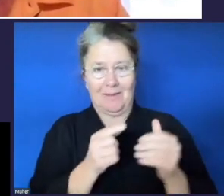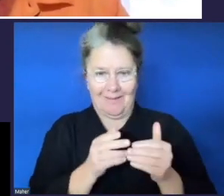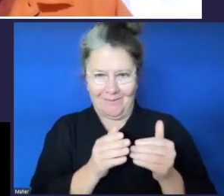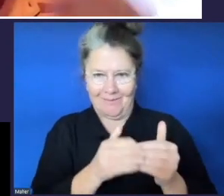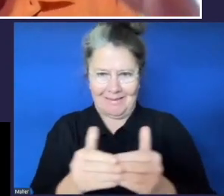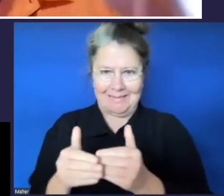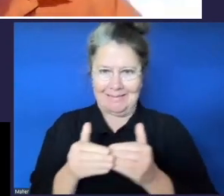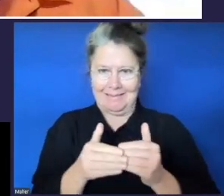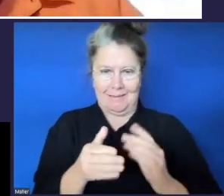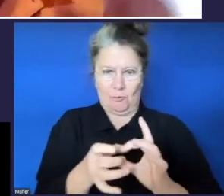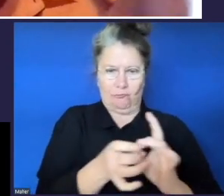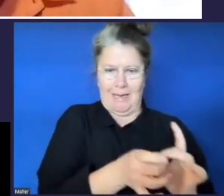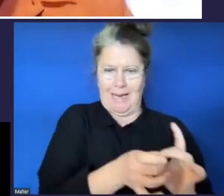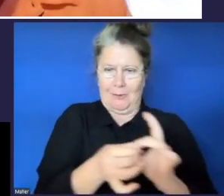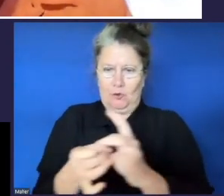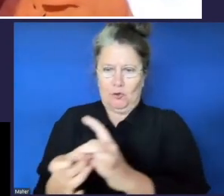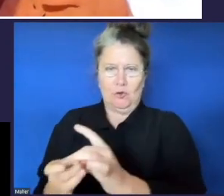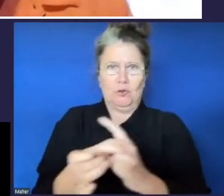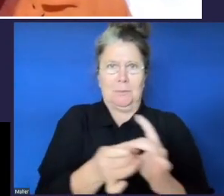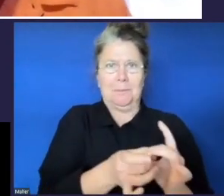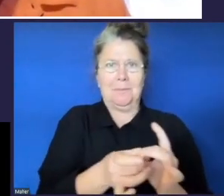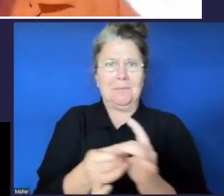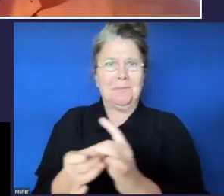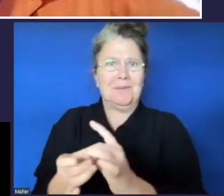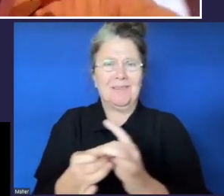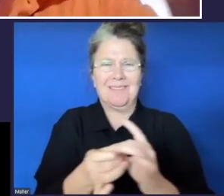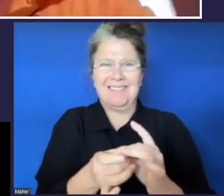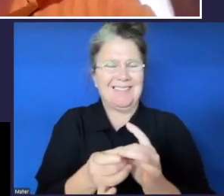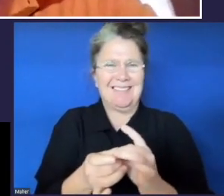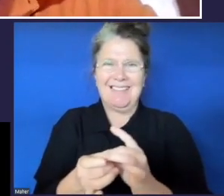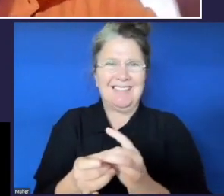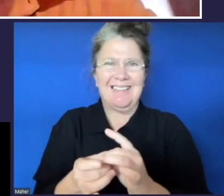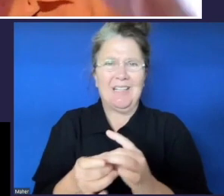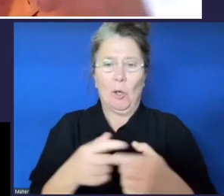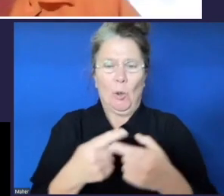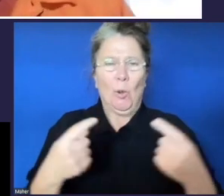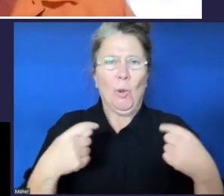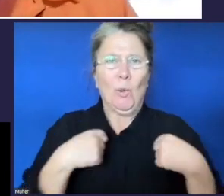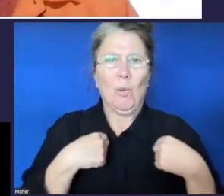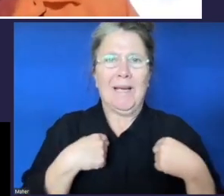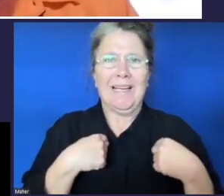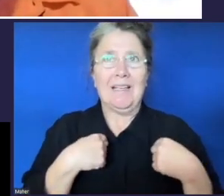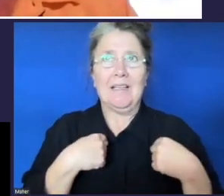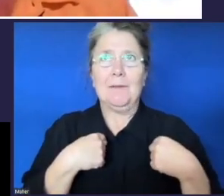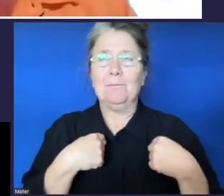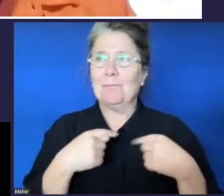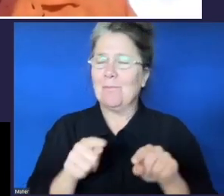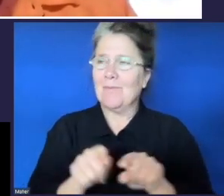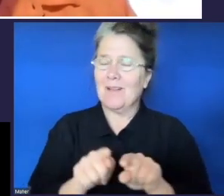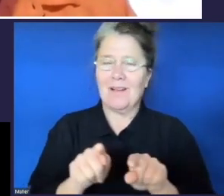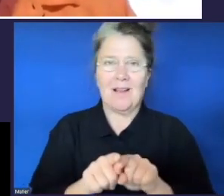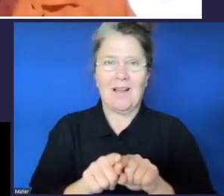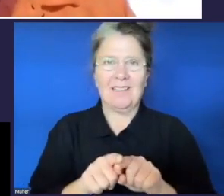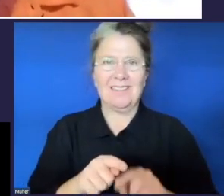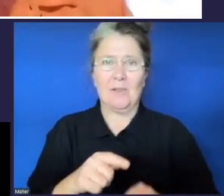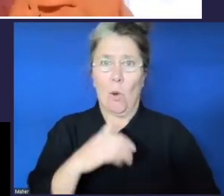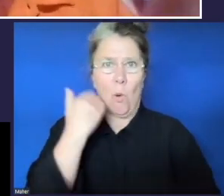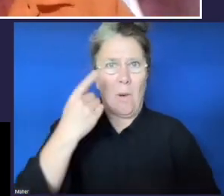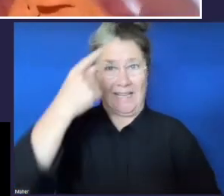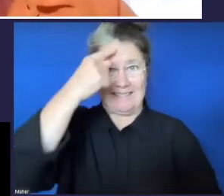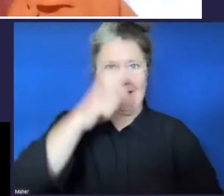stuff flipping flipping flipping everything on its head we'll we'll run from state and federal level